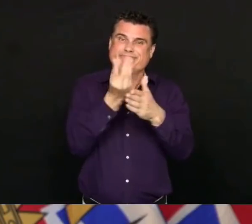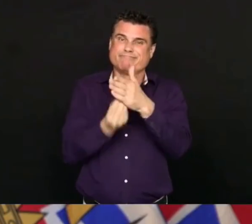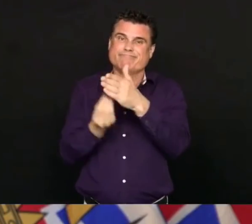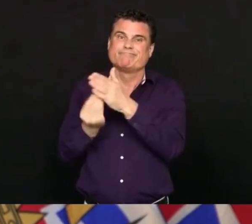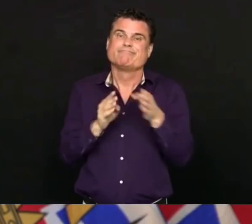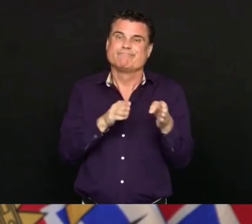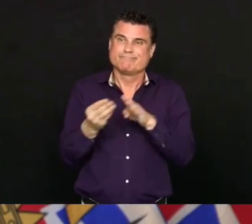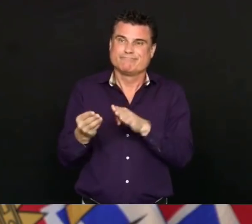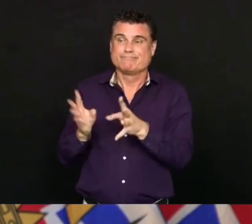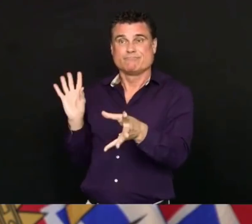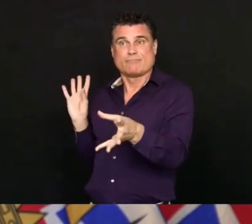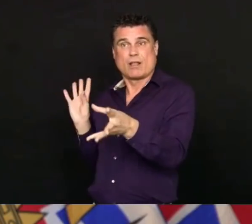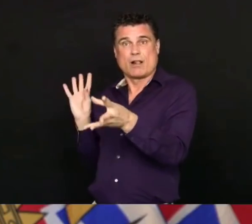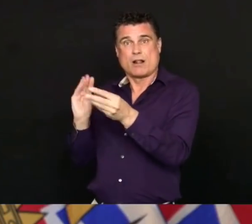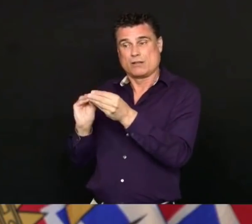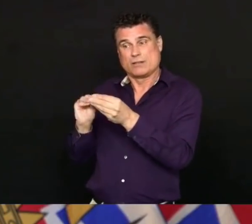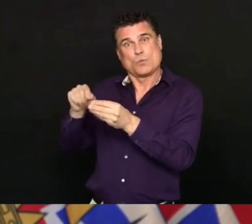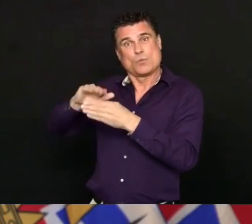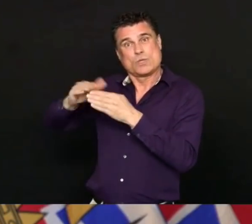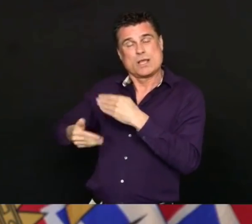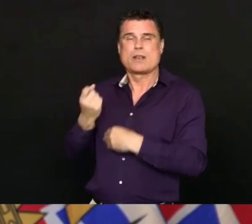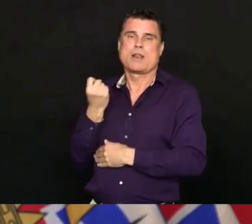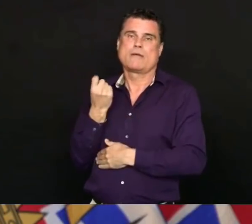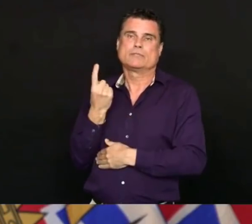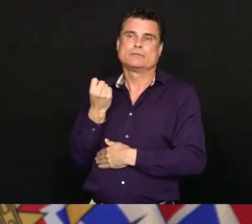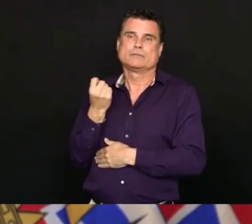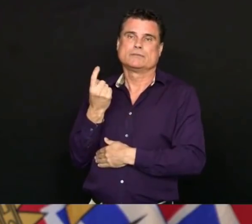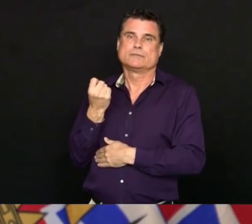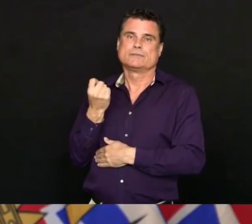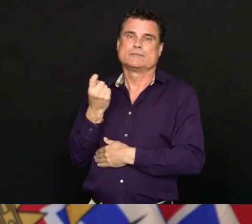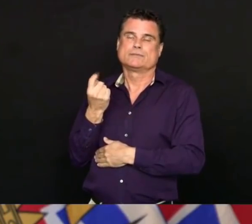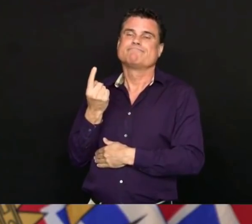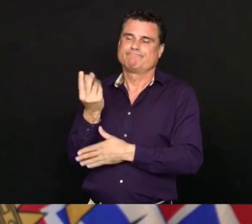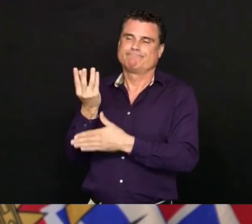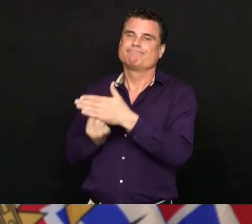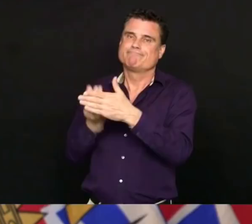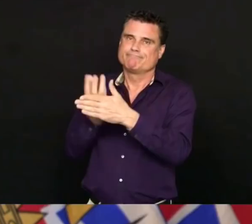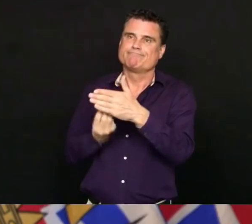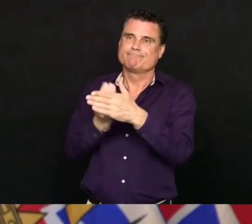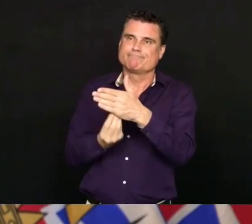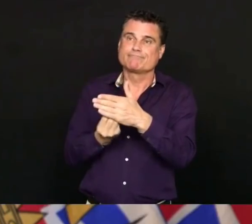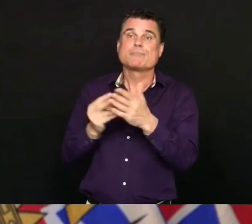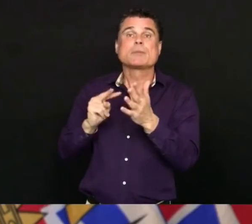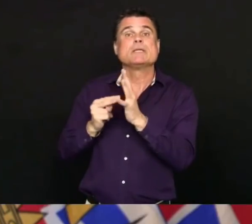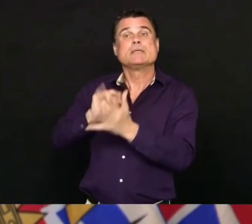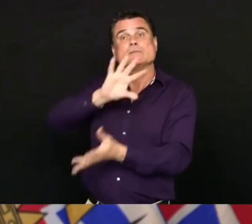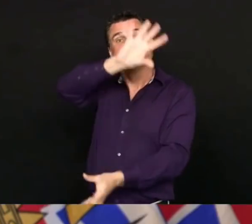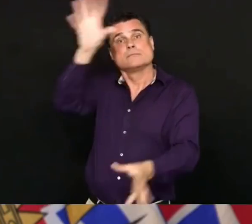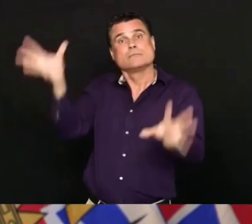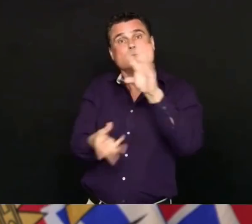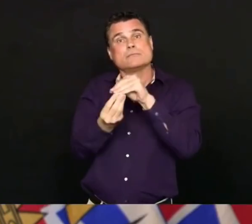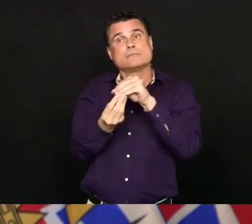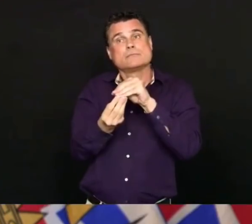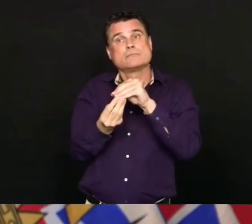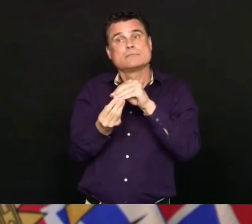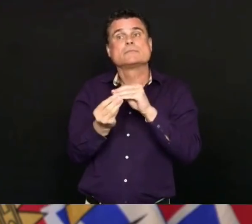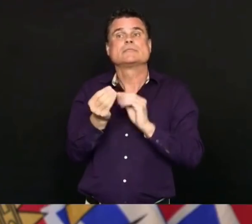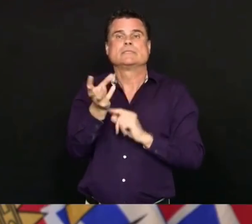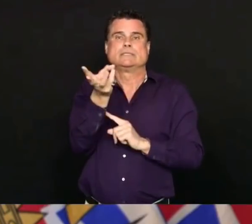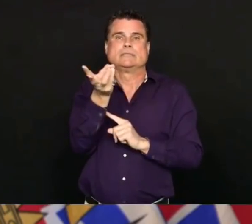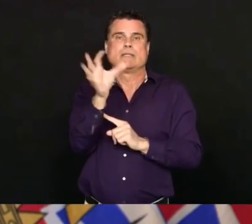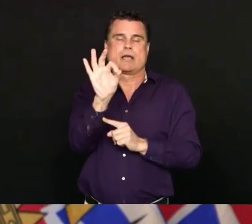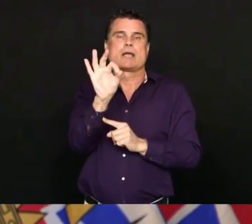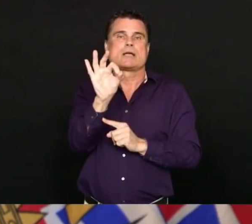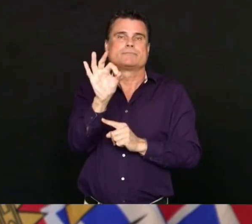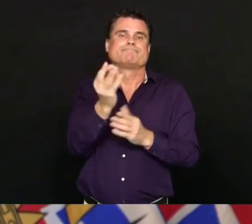deaths, to bring our total of people who have died from COVID-19 in BC to 69. The majority